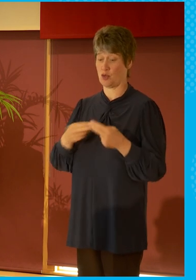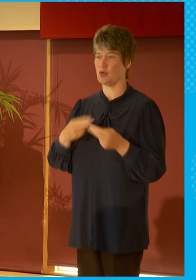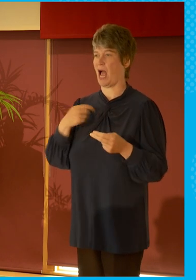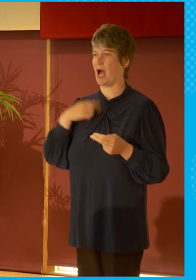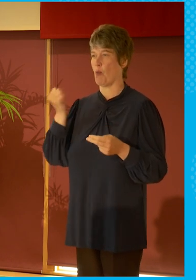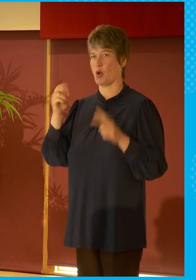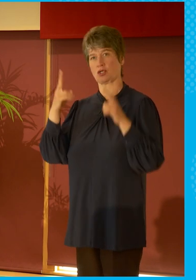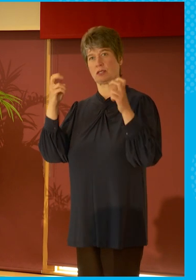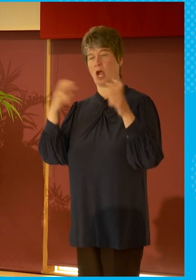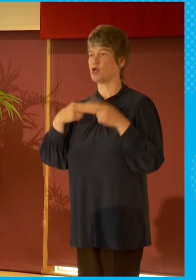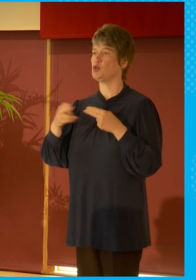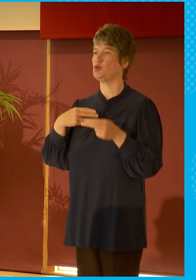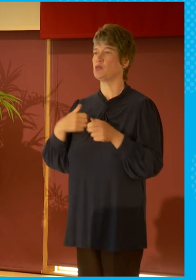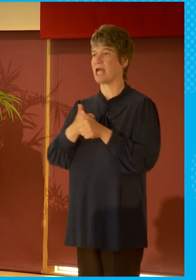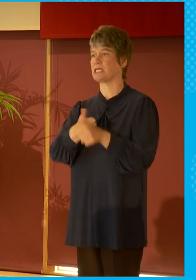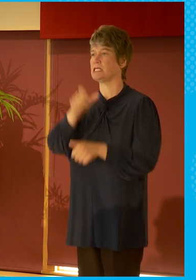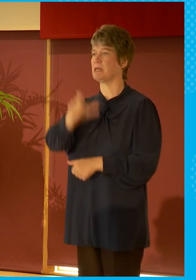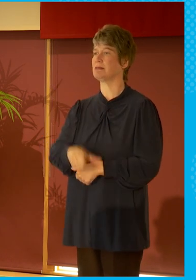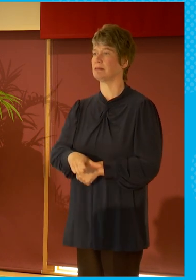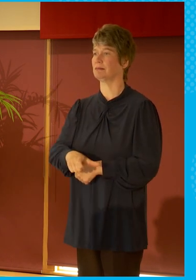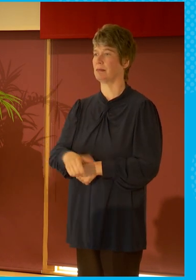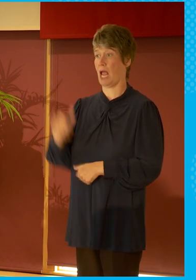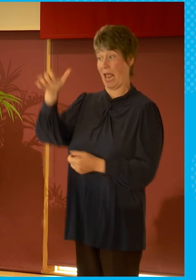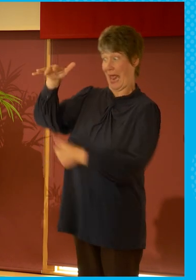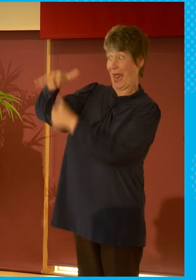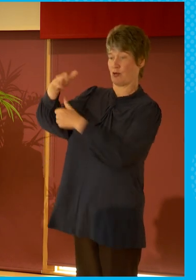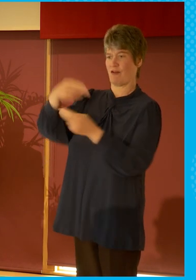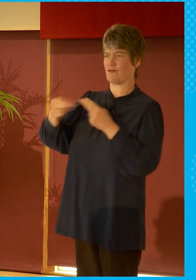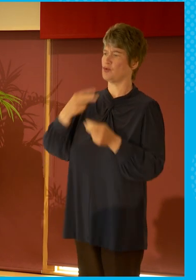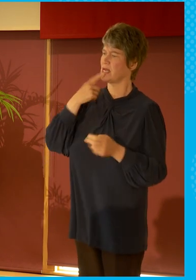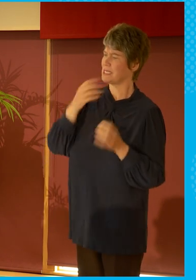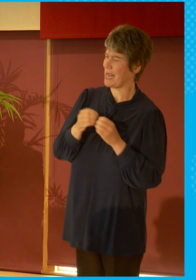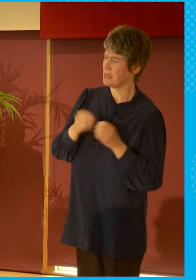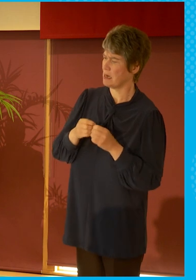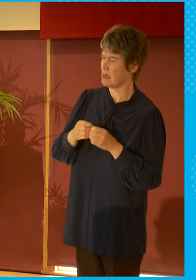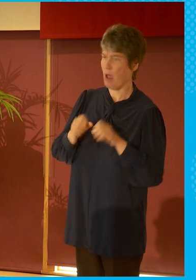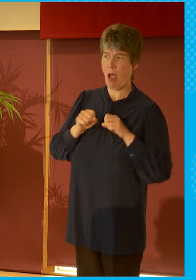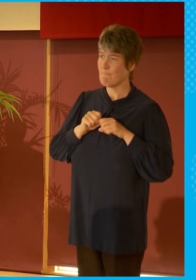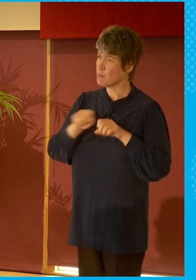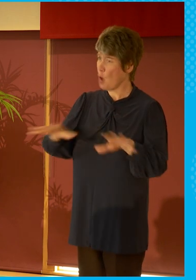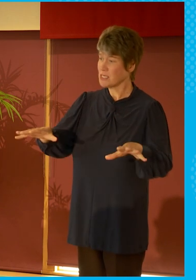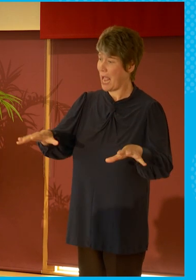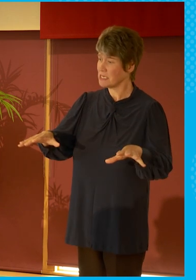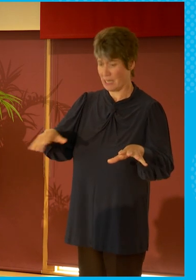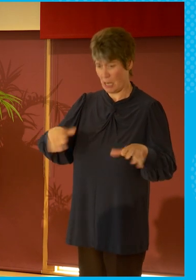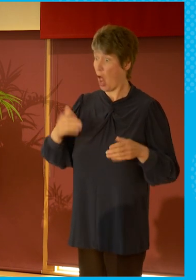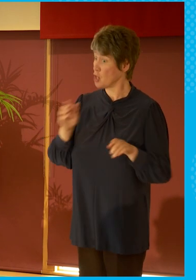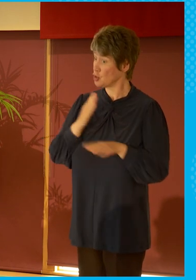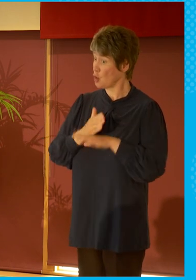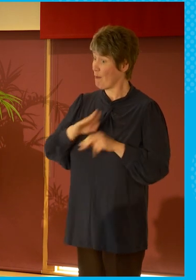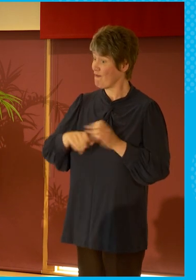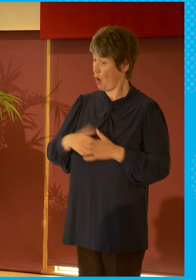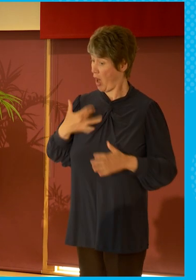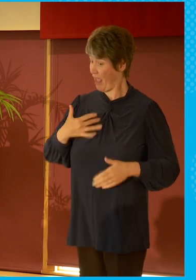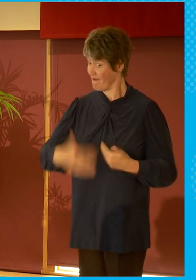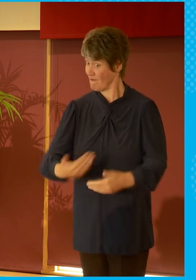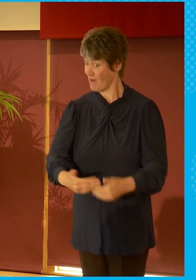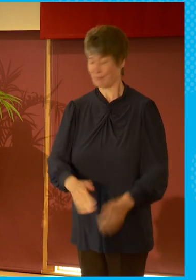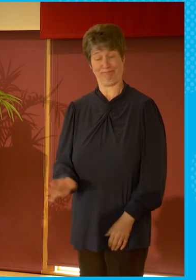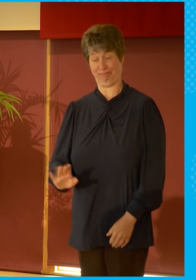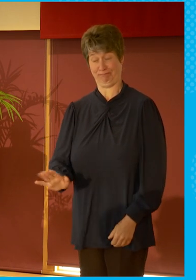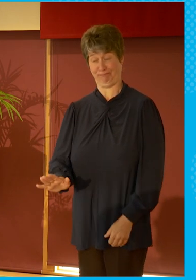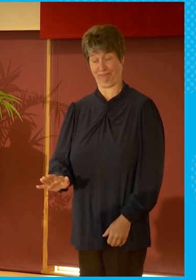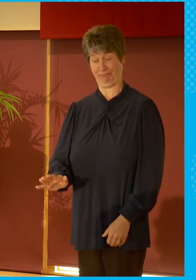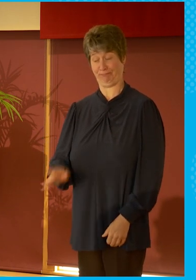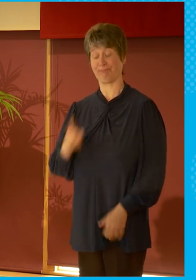and the head of news said to me then, you know broadcasting is not a job for life, it's changing, it's evolving and I said I